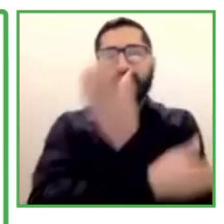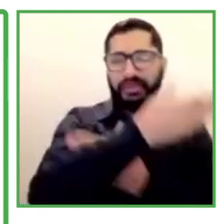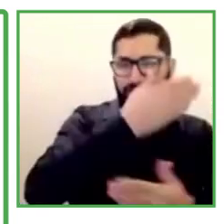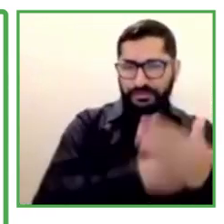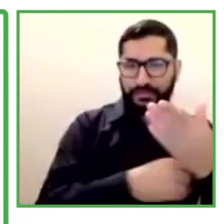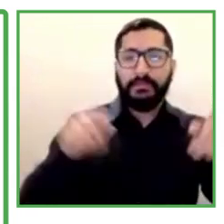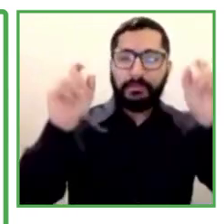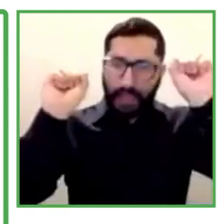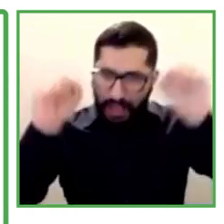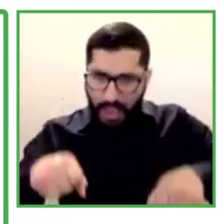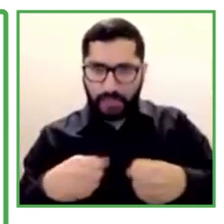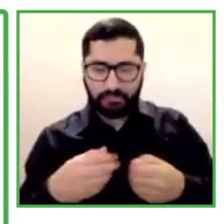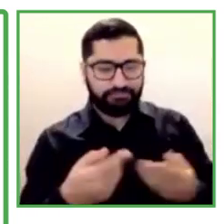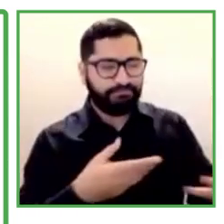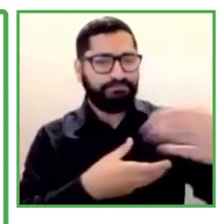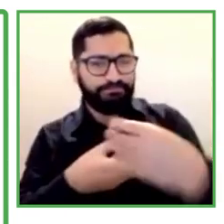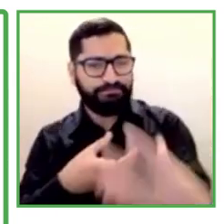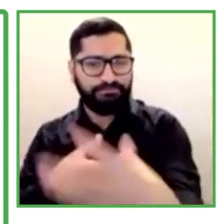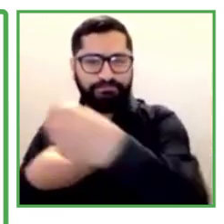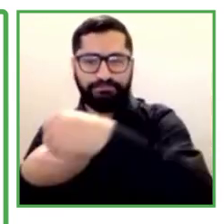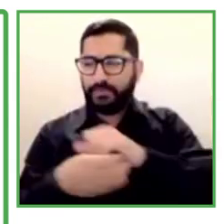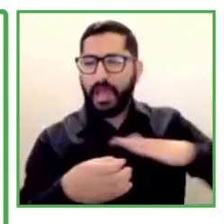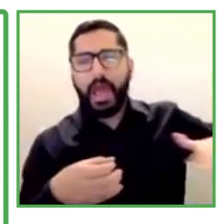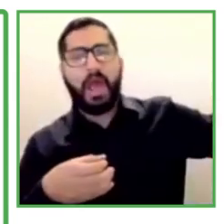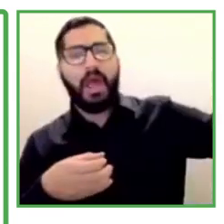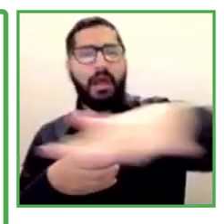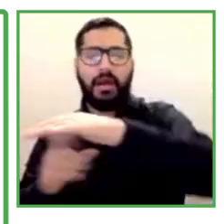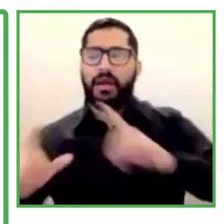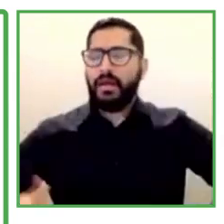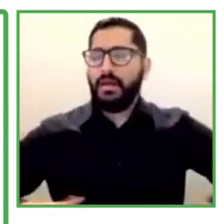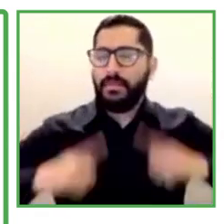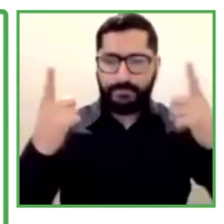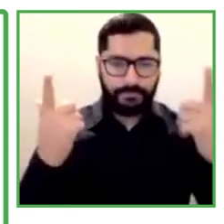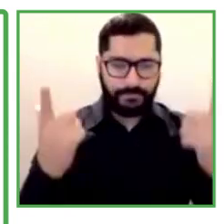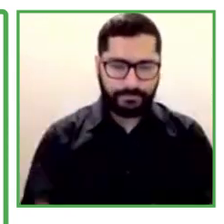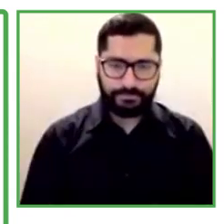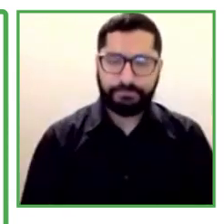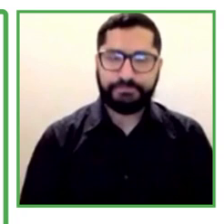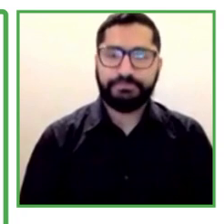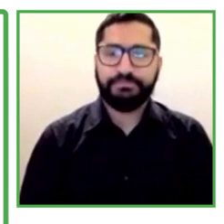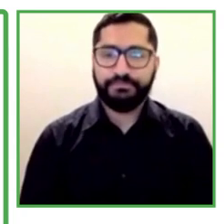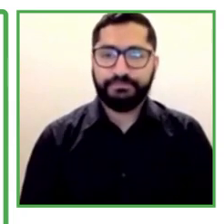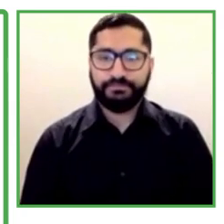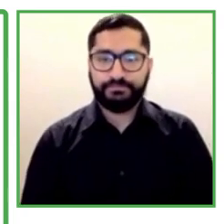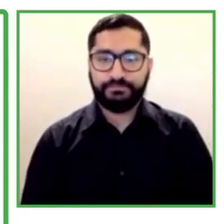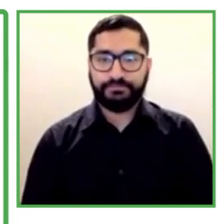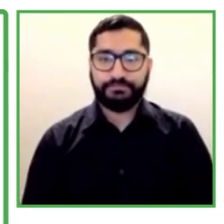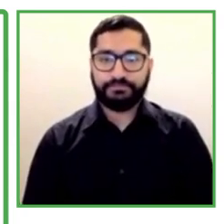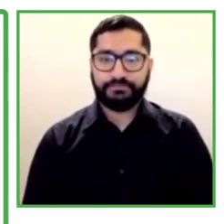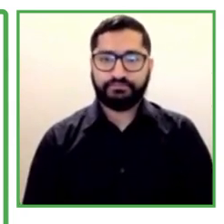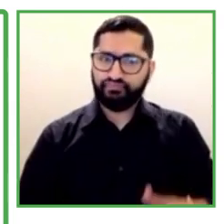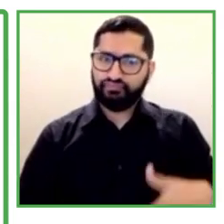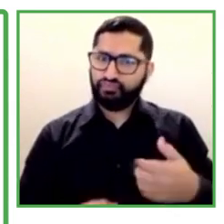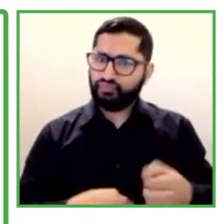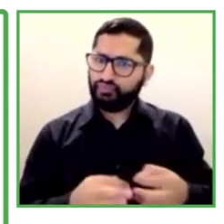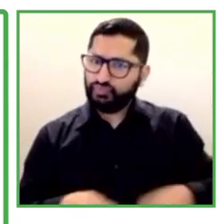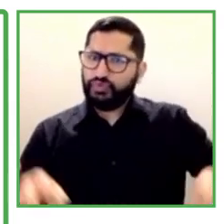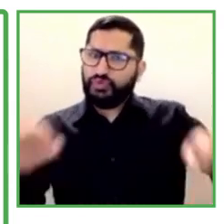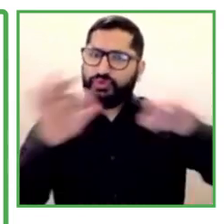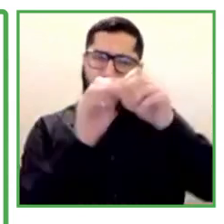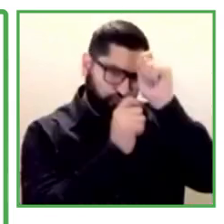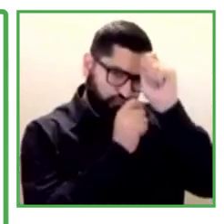to you, we are a big fan of zero project conference. We've been joining the conference since 2013,